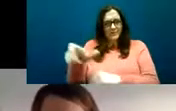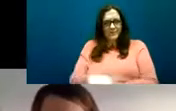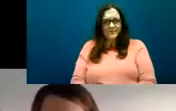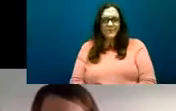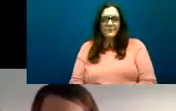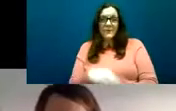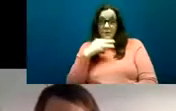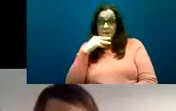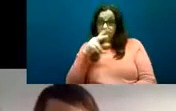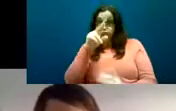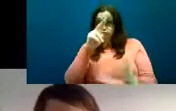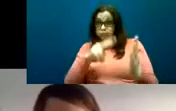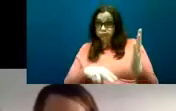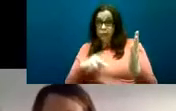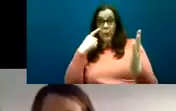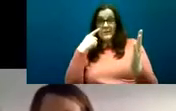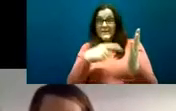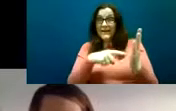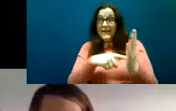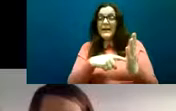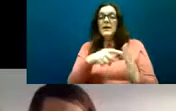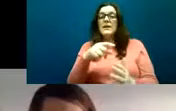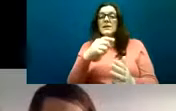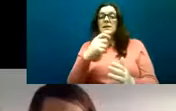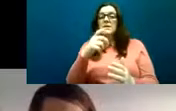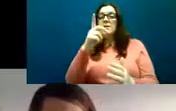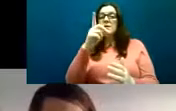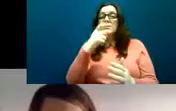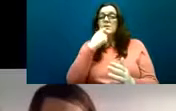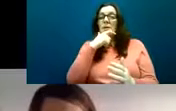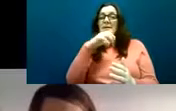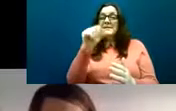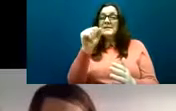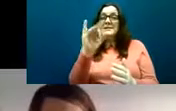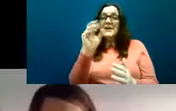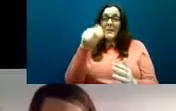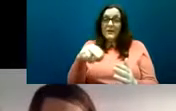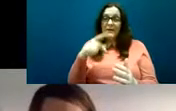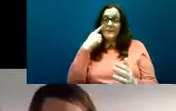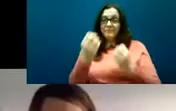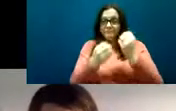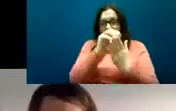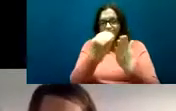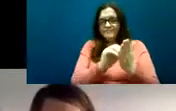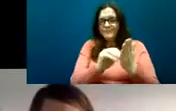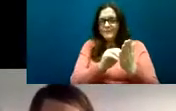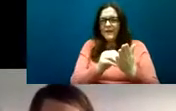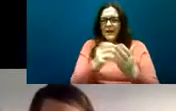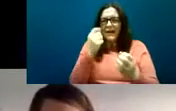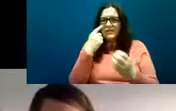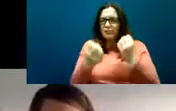tool on behalf of all clients in their caseload and this screening tool was the abbreviation there is the DAHI survey